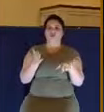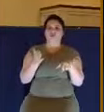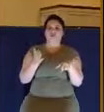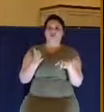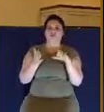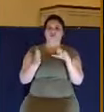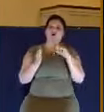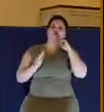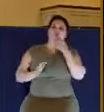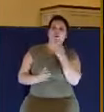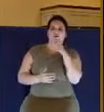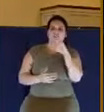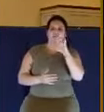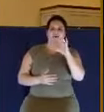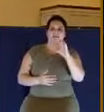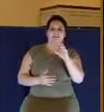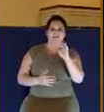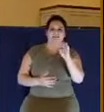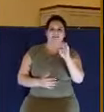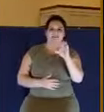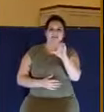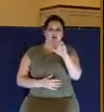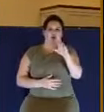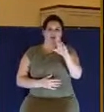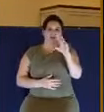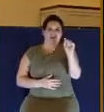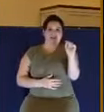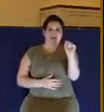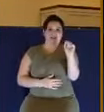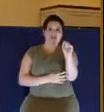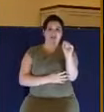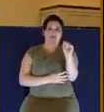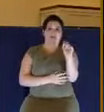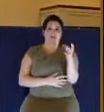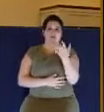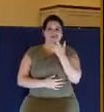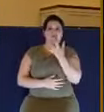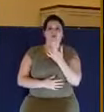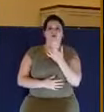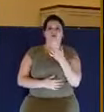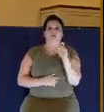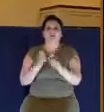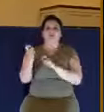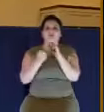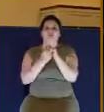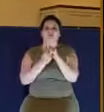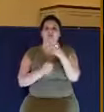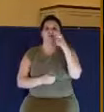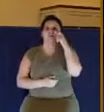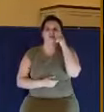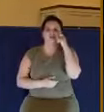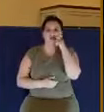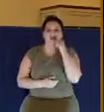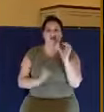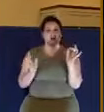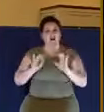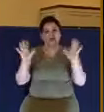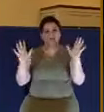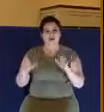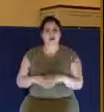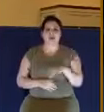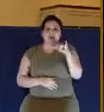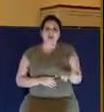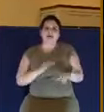kind of analytical tool that they think is going to help them interpret the Bible better. That is utterly ridiculous. That is a worldly,